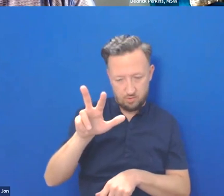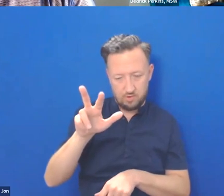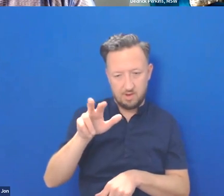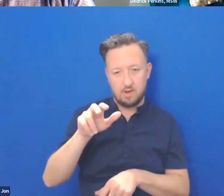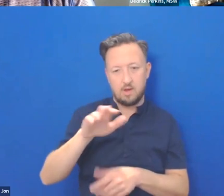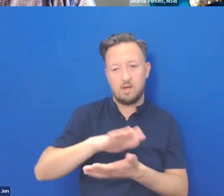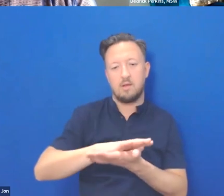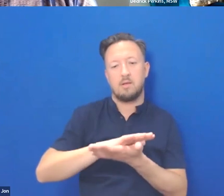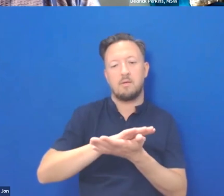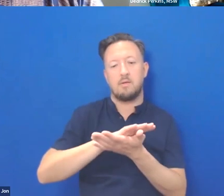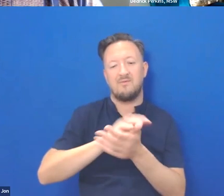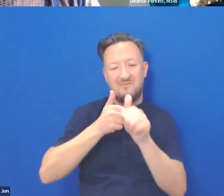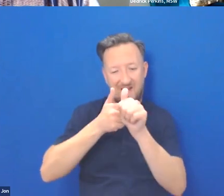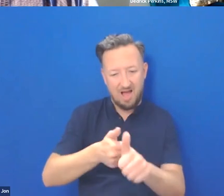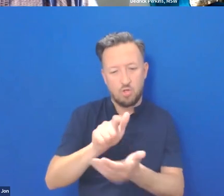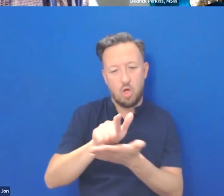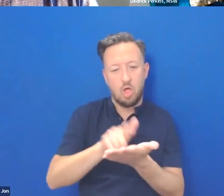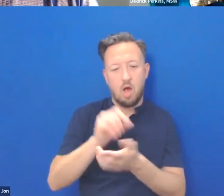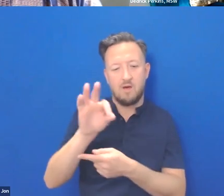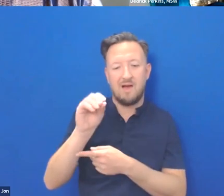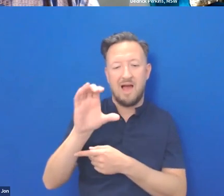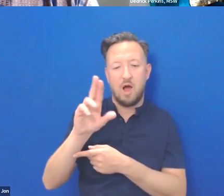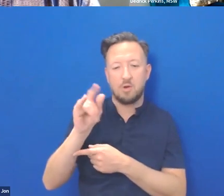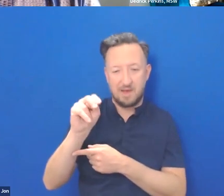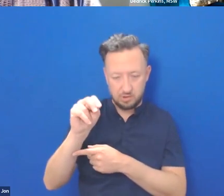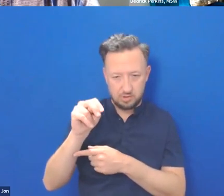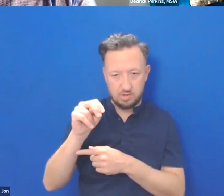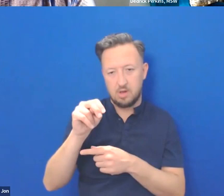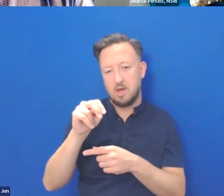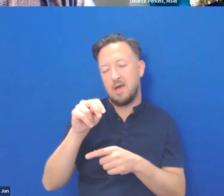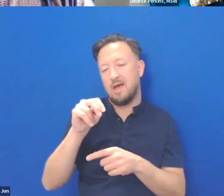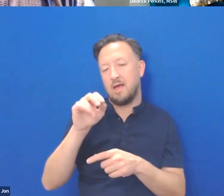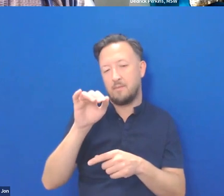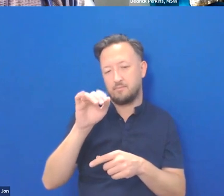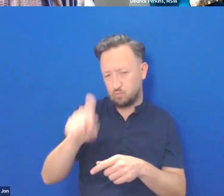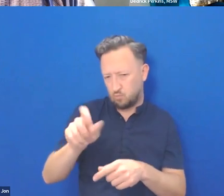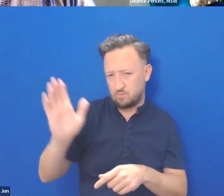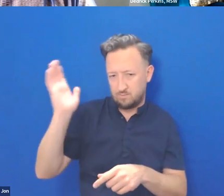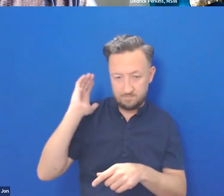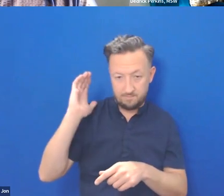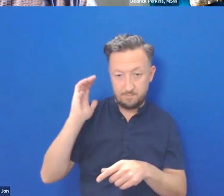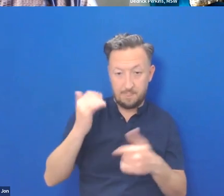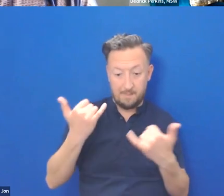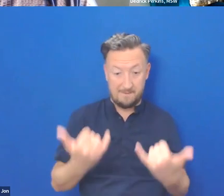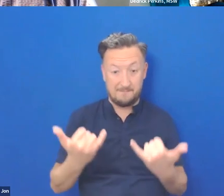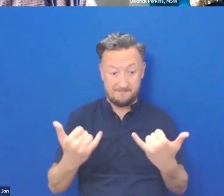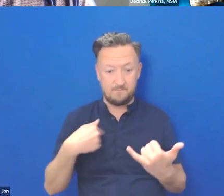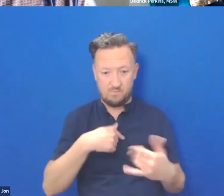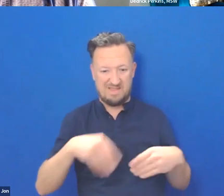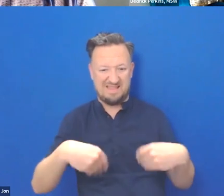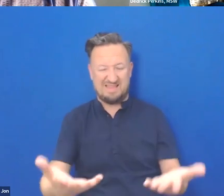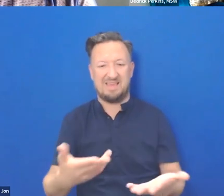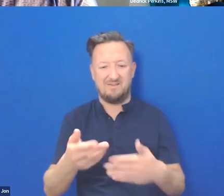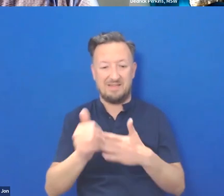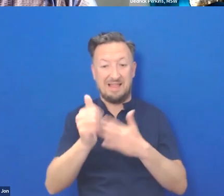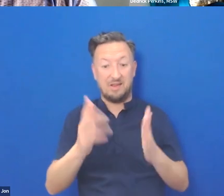occupation to an end. And at every step, it's giving like the leadership of the state of Hawaii, the opportunity to